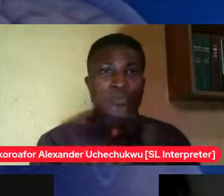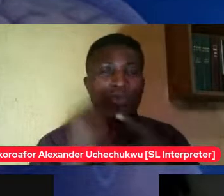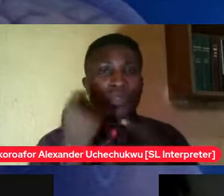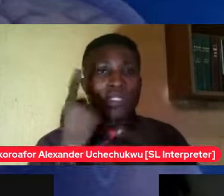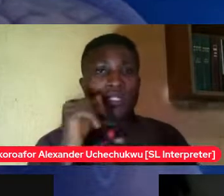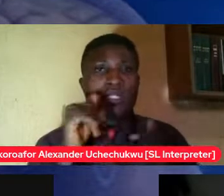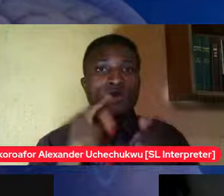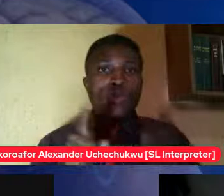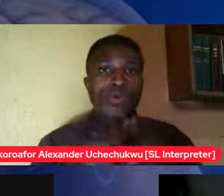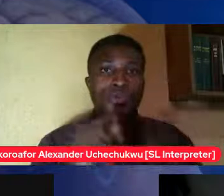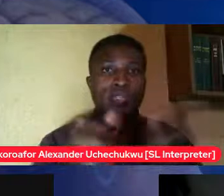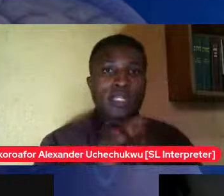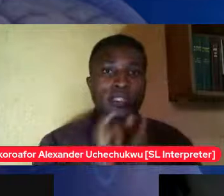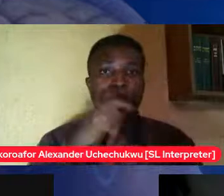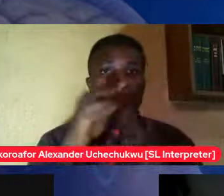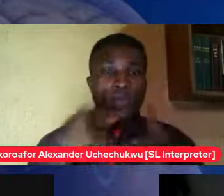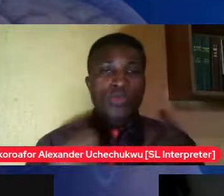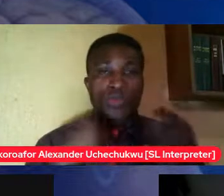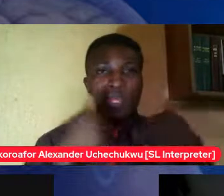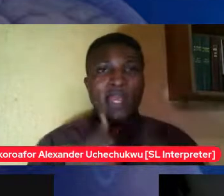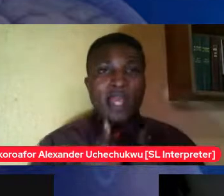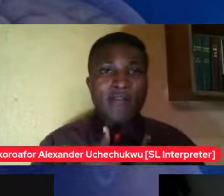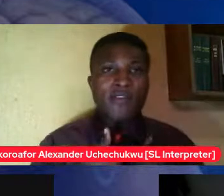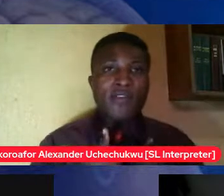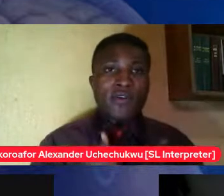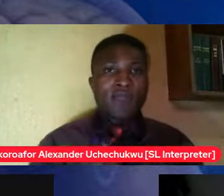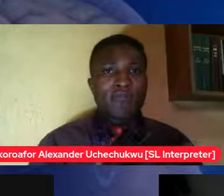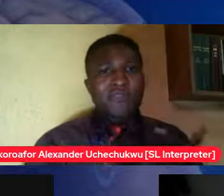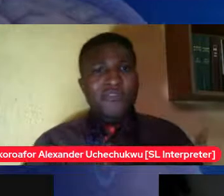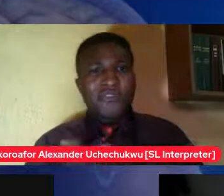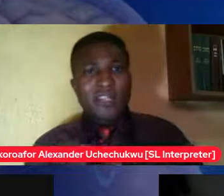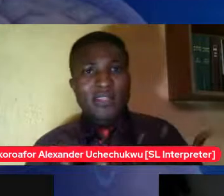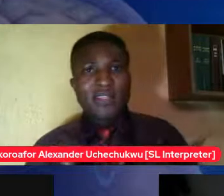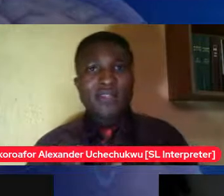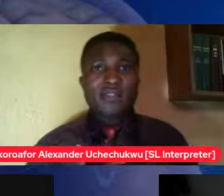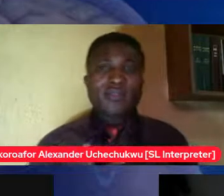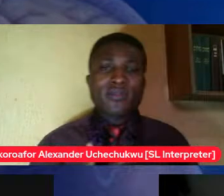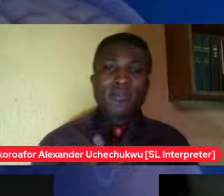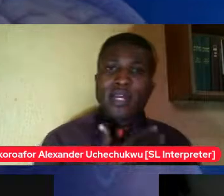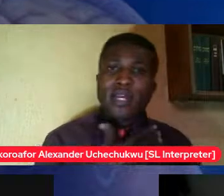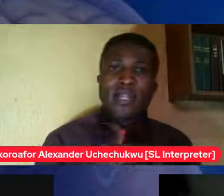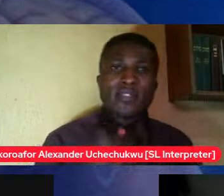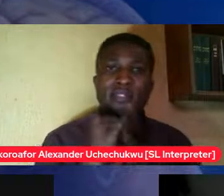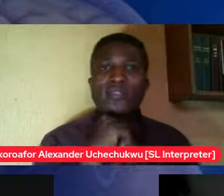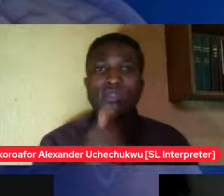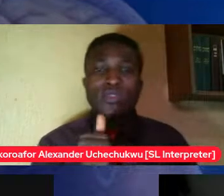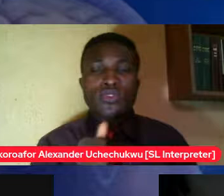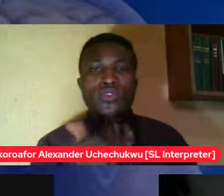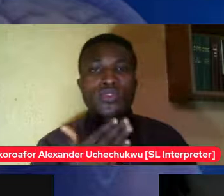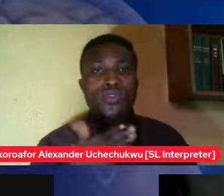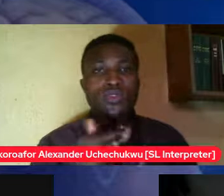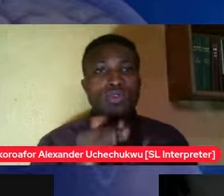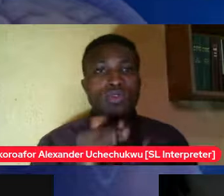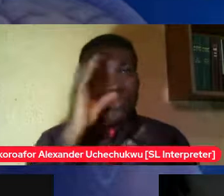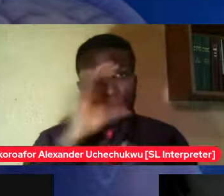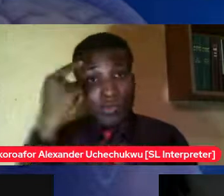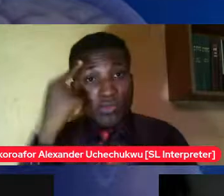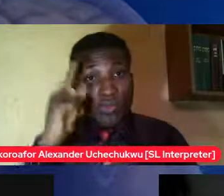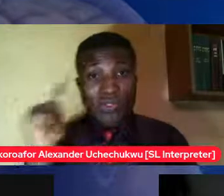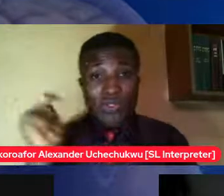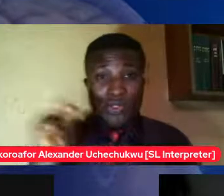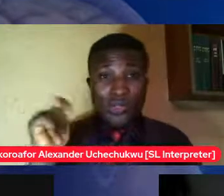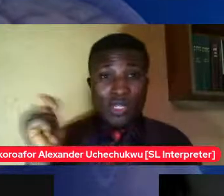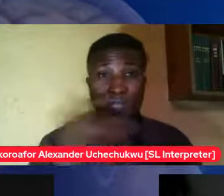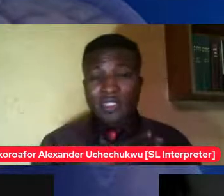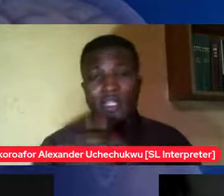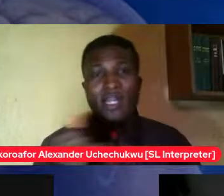aroused in public when it's not at home or not your room look for the toilet and go in there so he goes so for him